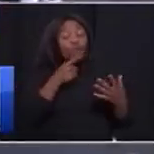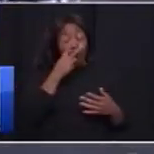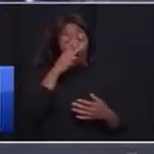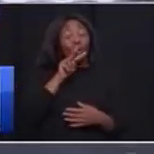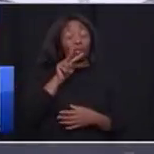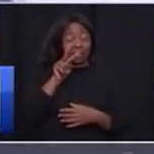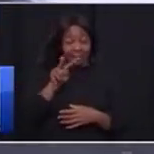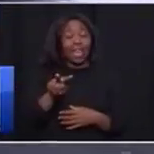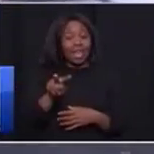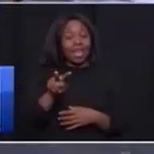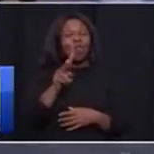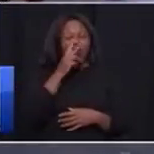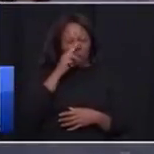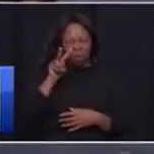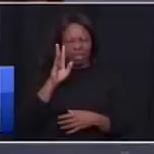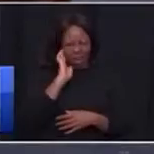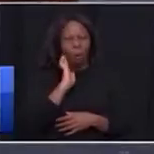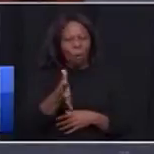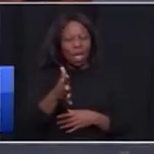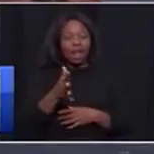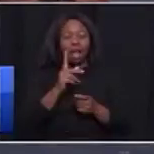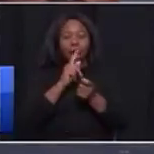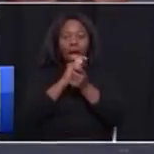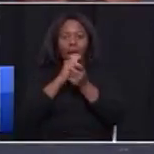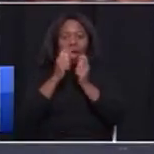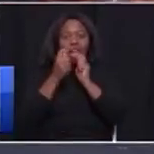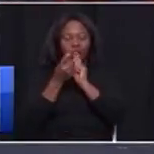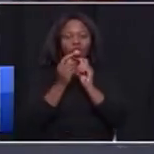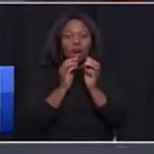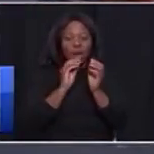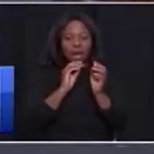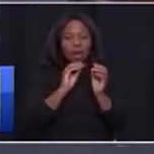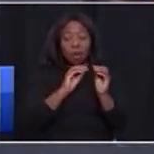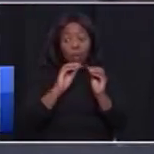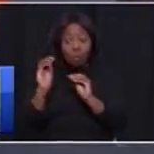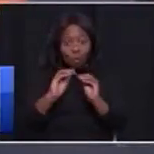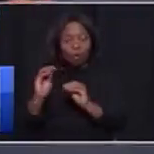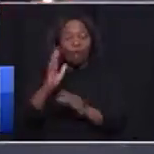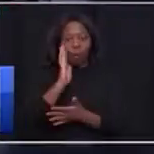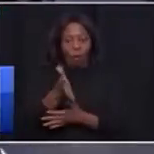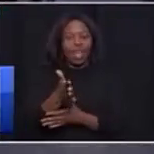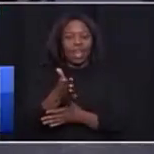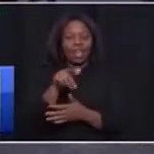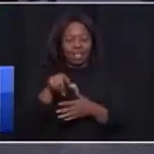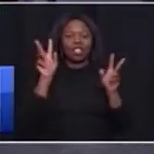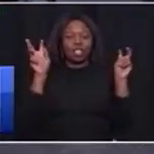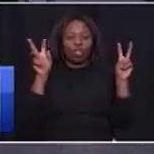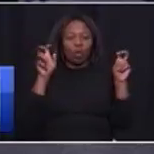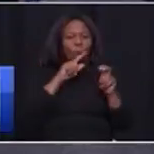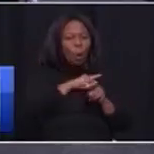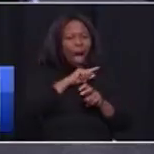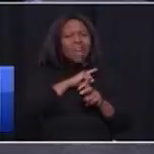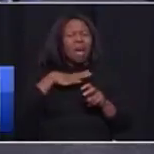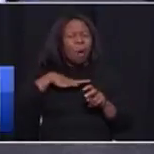see there's going to be significant movement on this matter because I want to